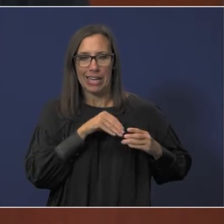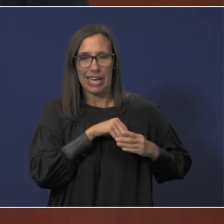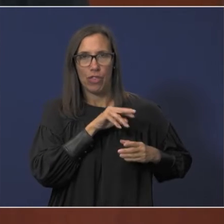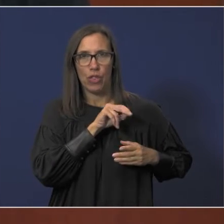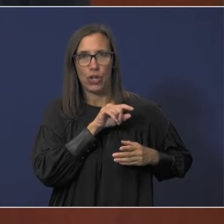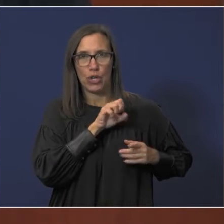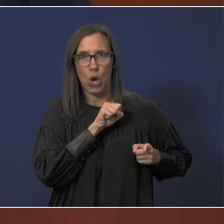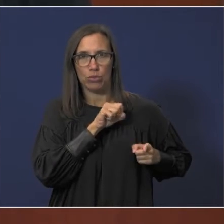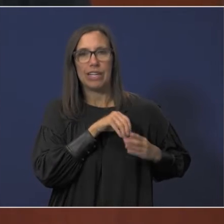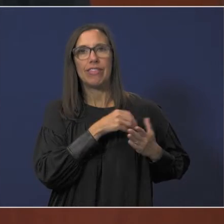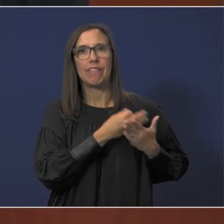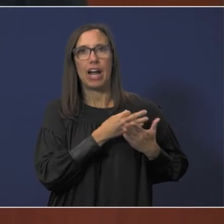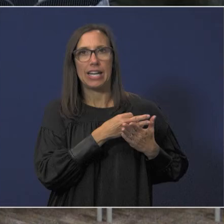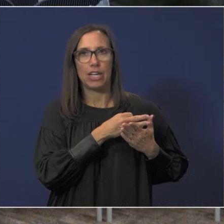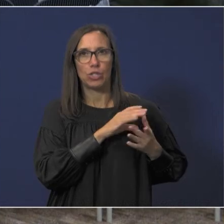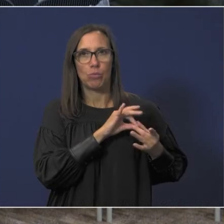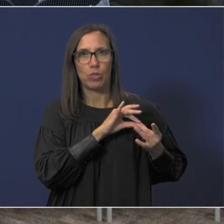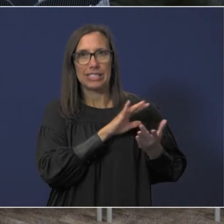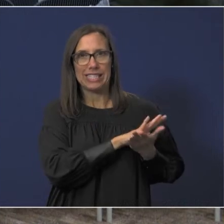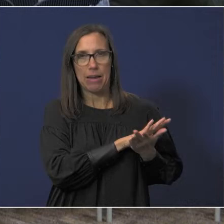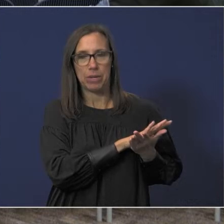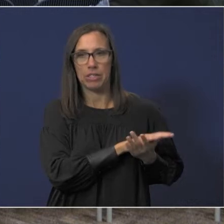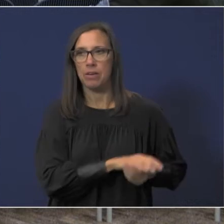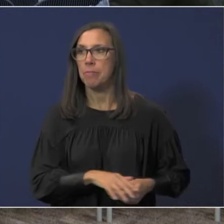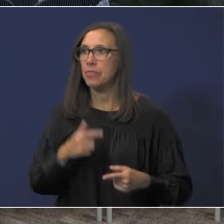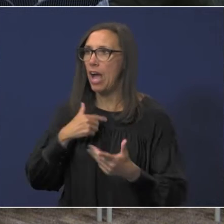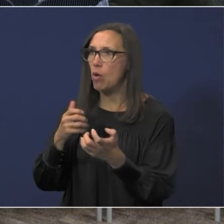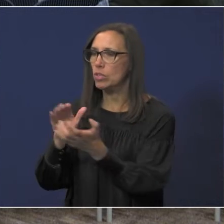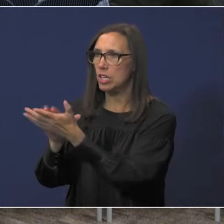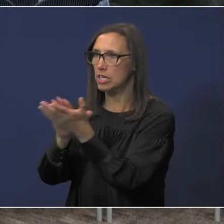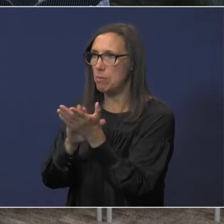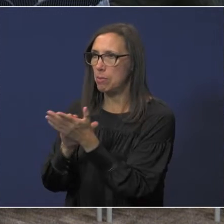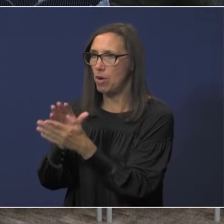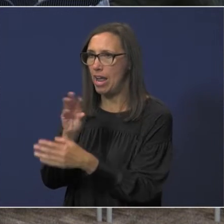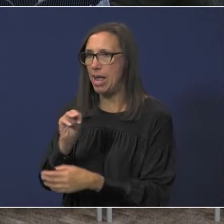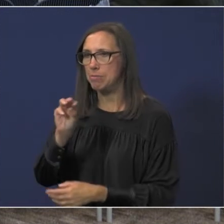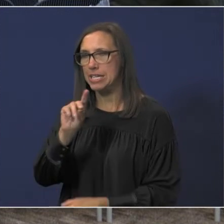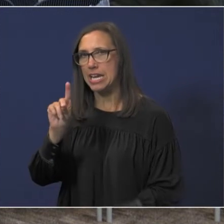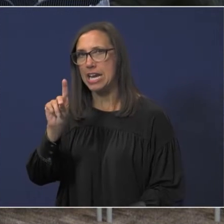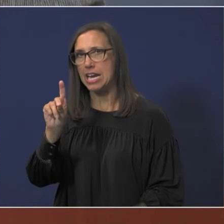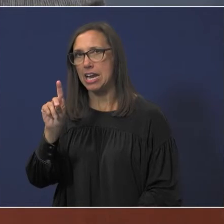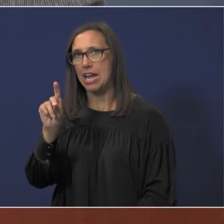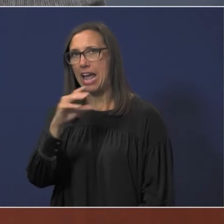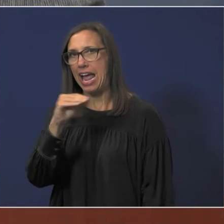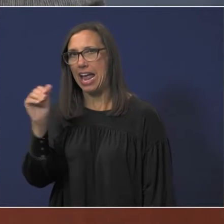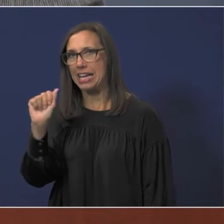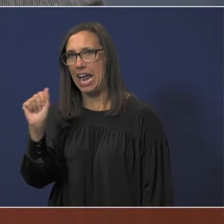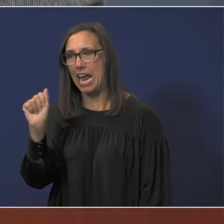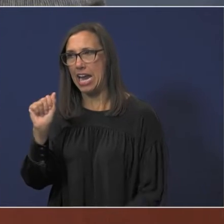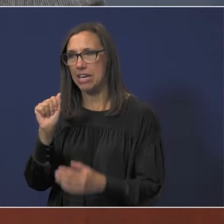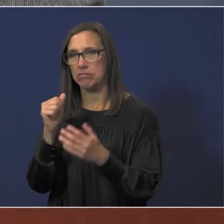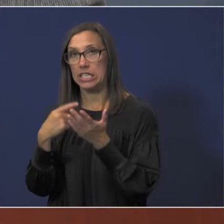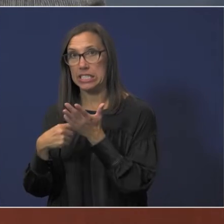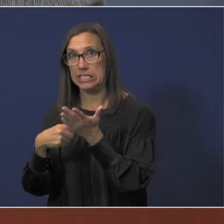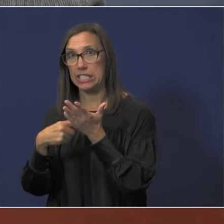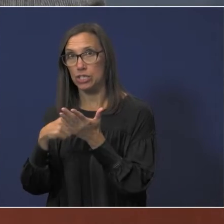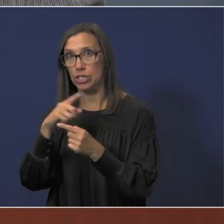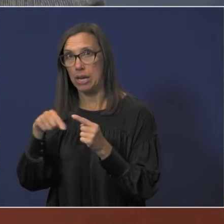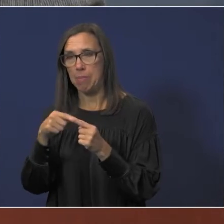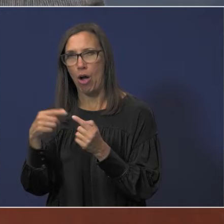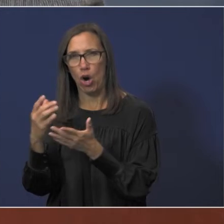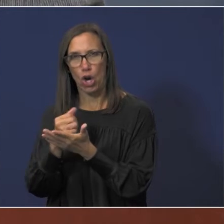statements i want to compliment you on the mdna management's discussion and analysis of earnings